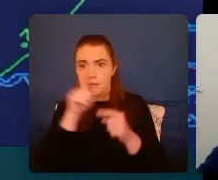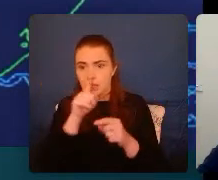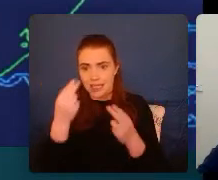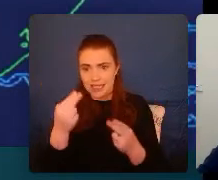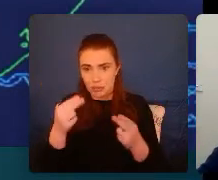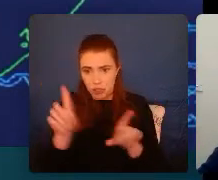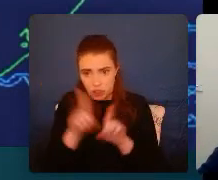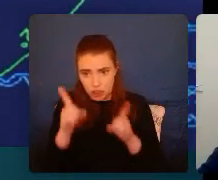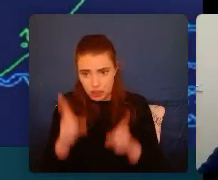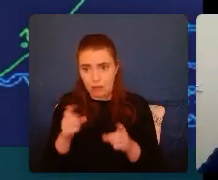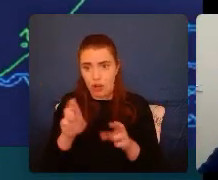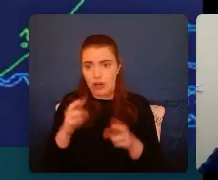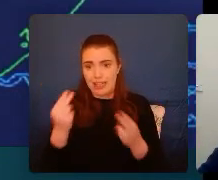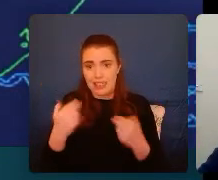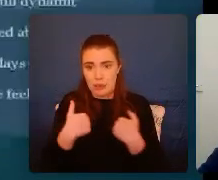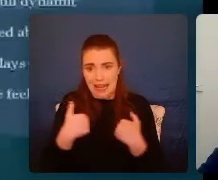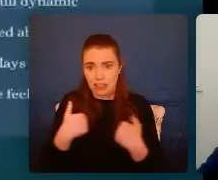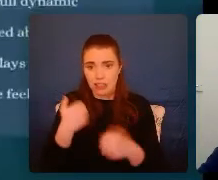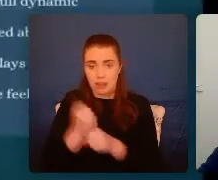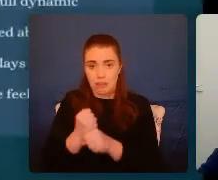get really, really anxious about how to keep myself safe.